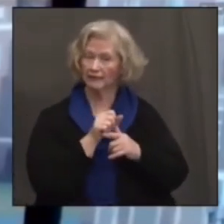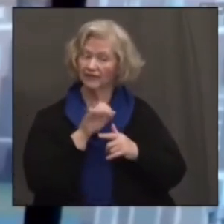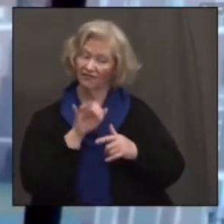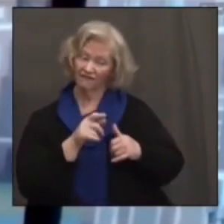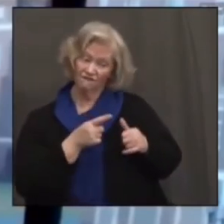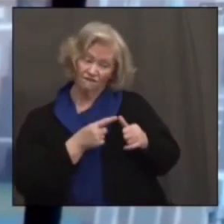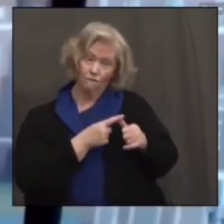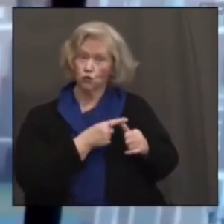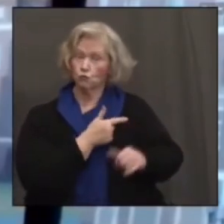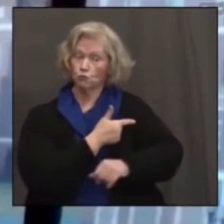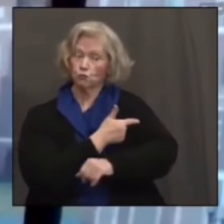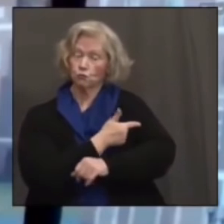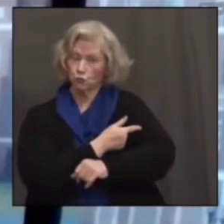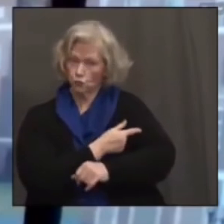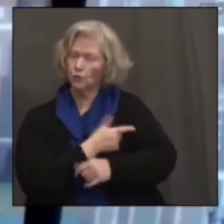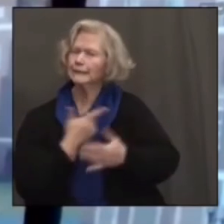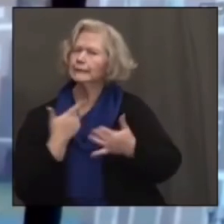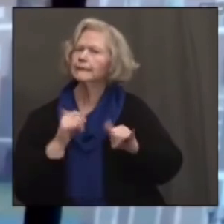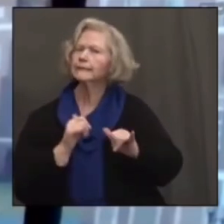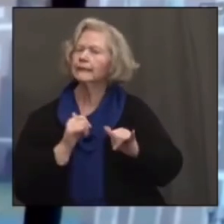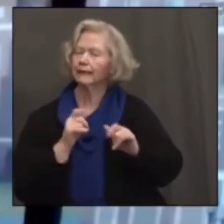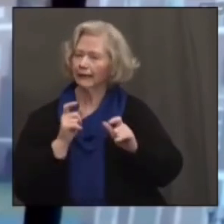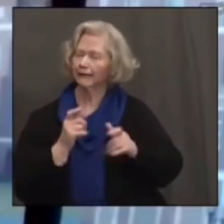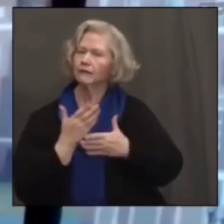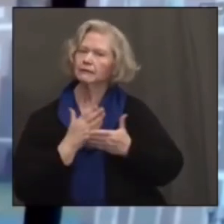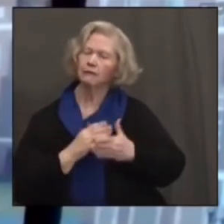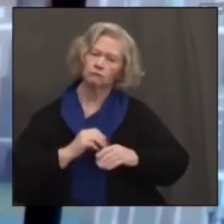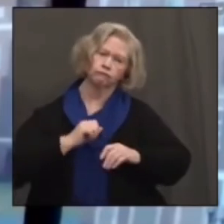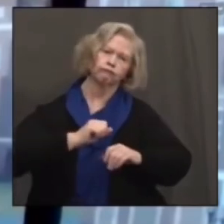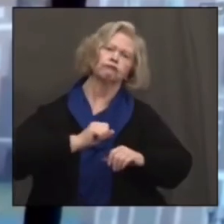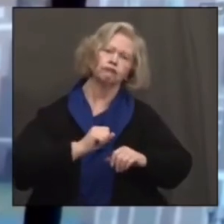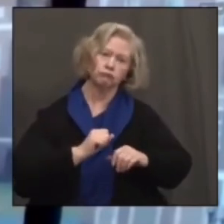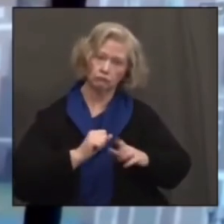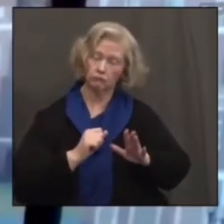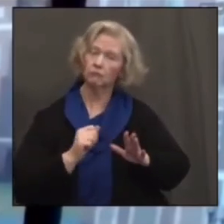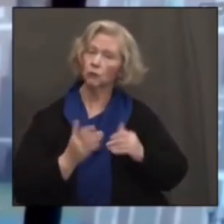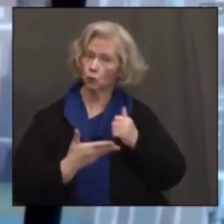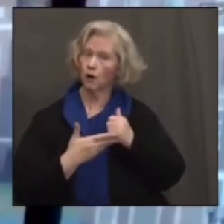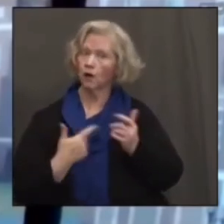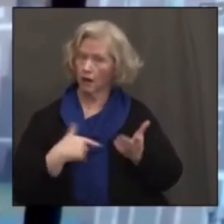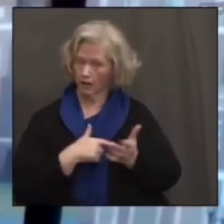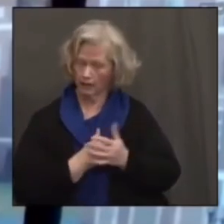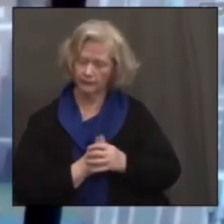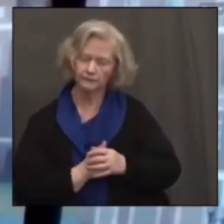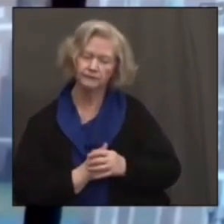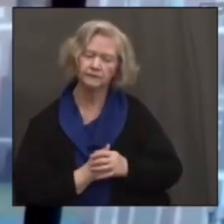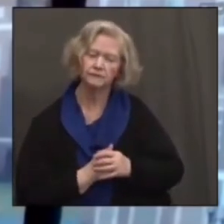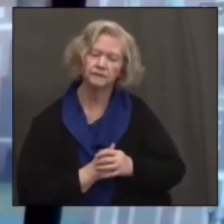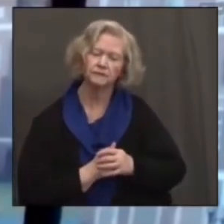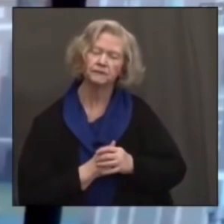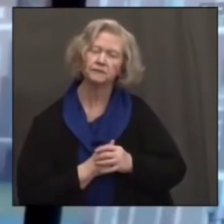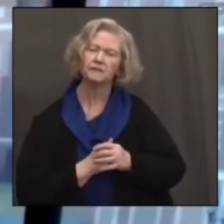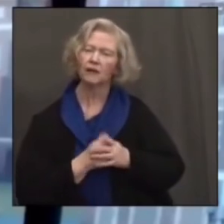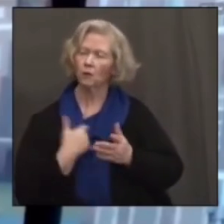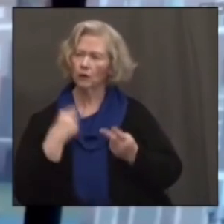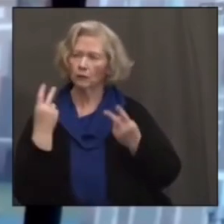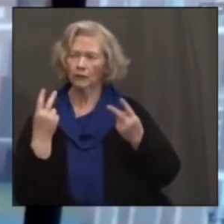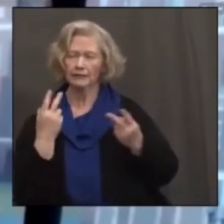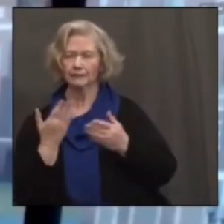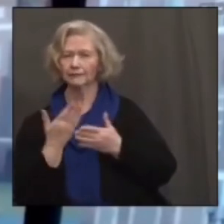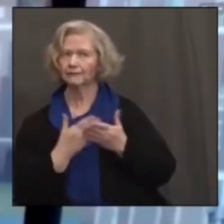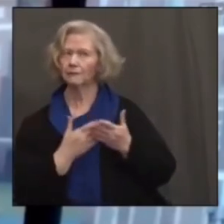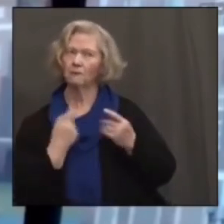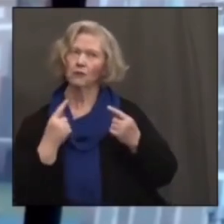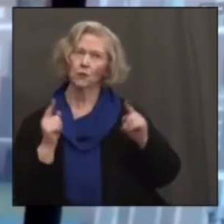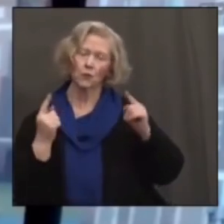provide a level of infection that's important in keeping our communities safe. And it highlights success stories on several fronts. And